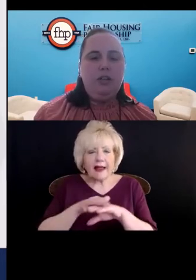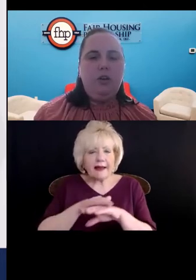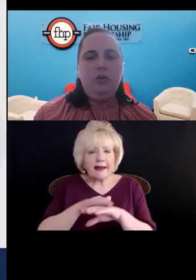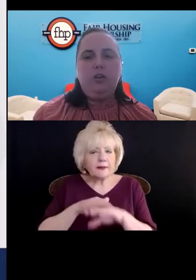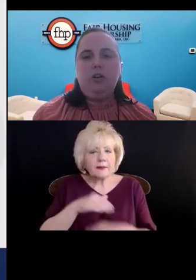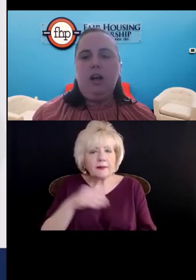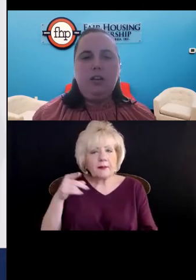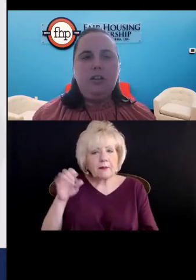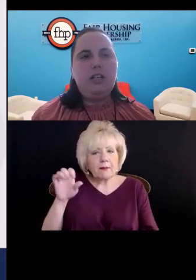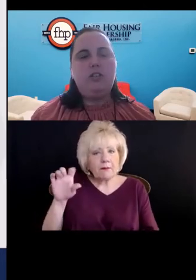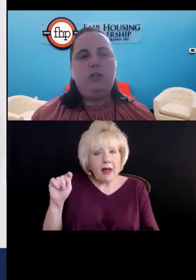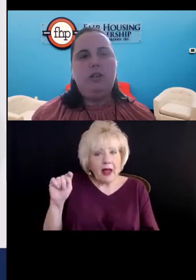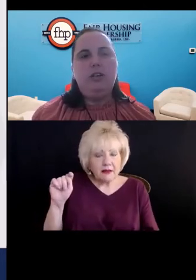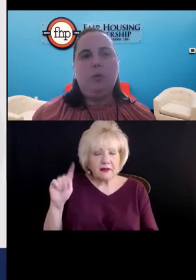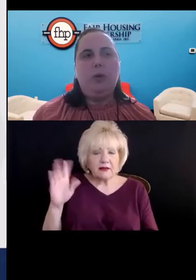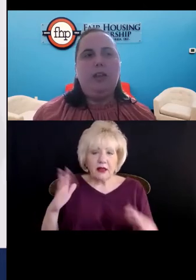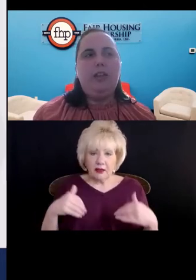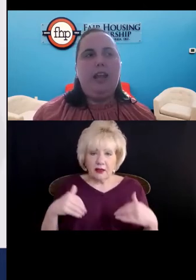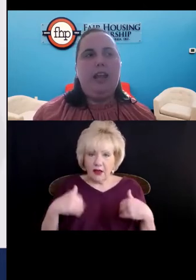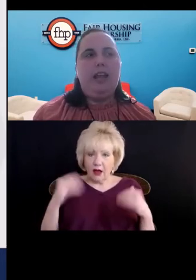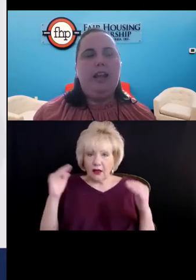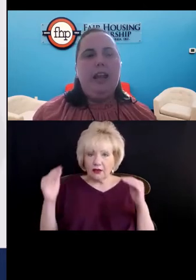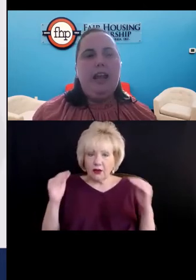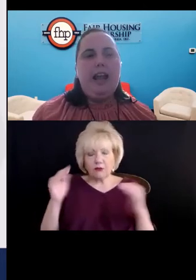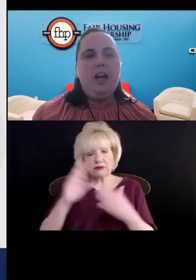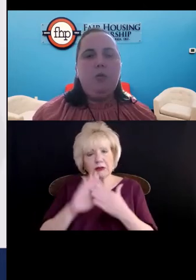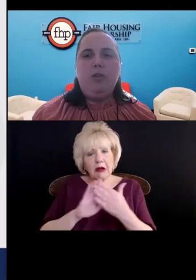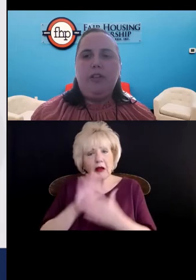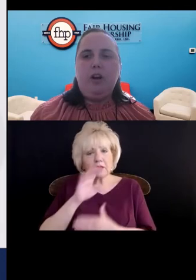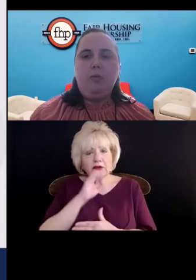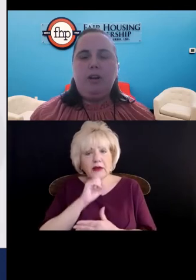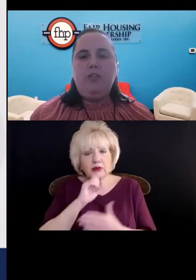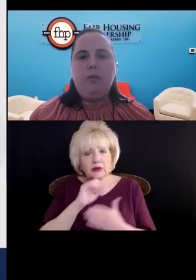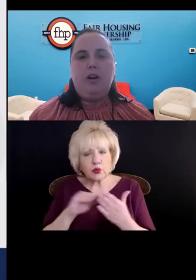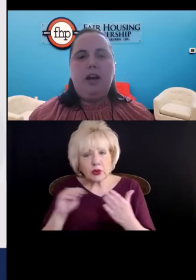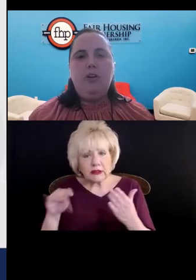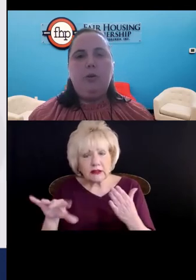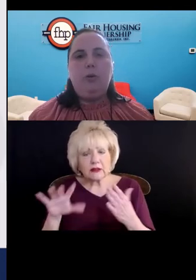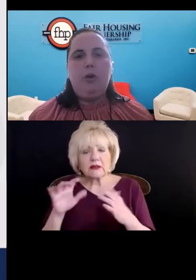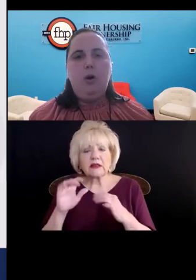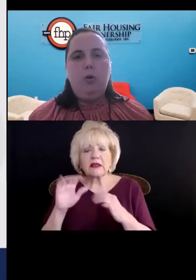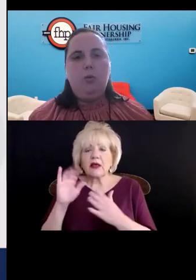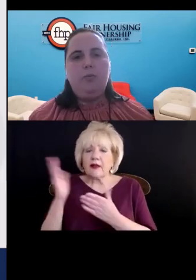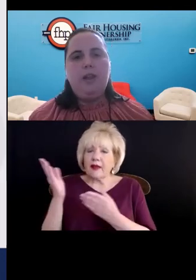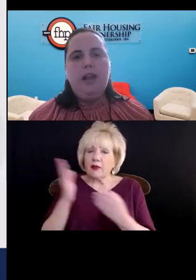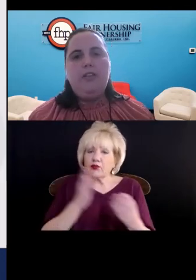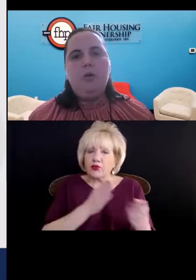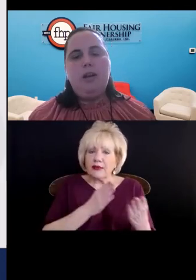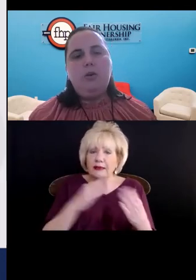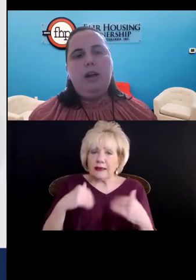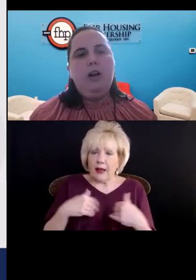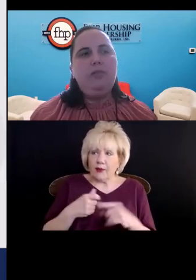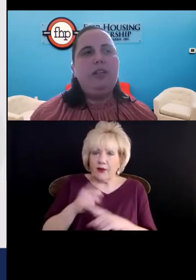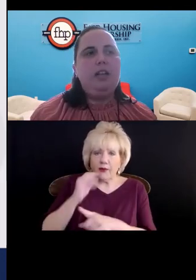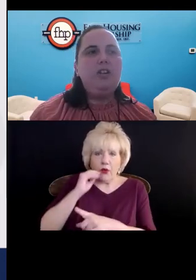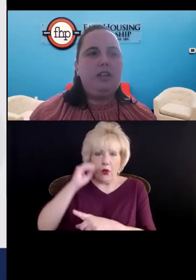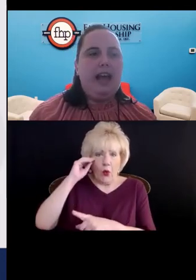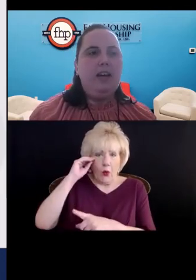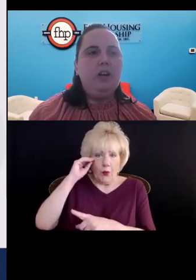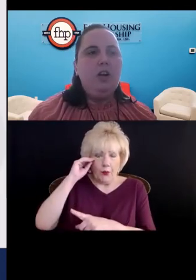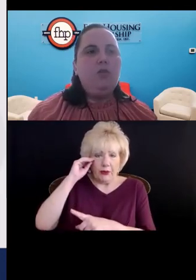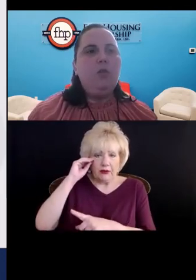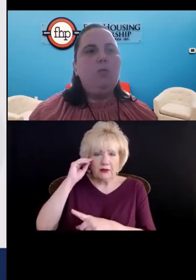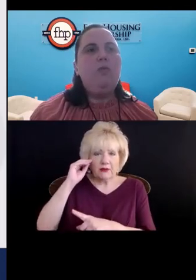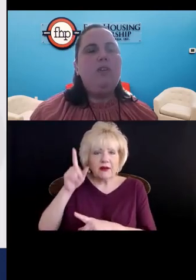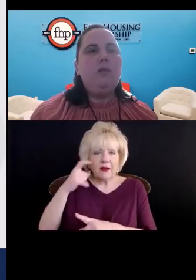young adult or college-age student with an animal that they are bringing from their household home, their mental health is such